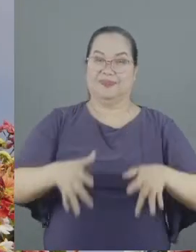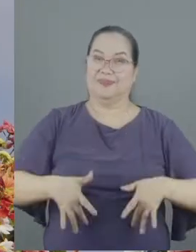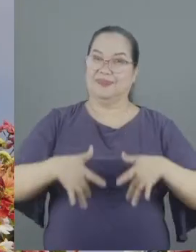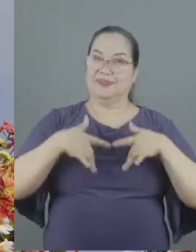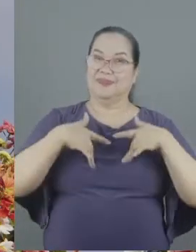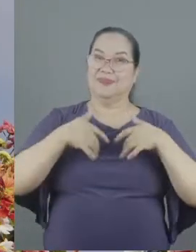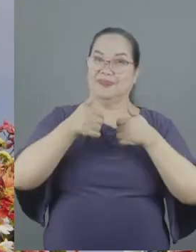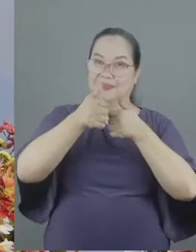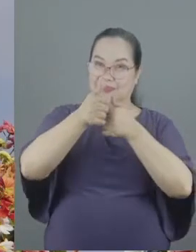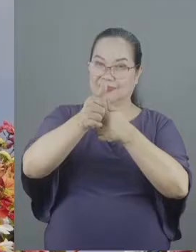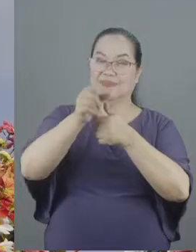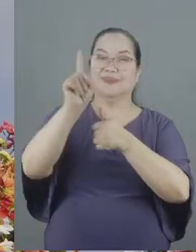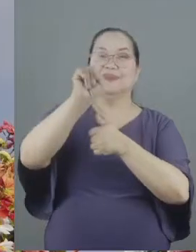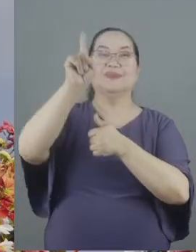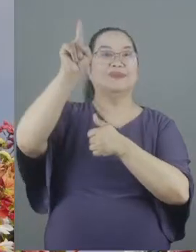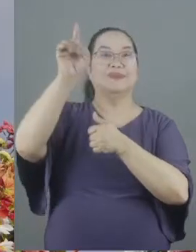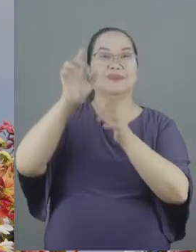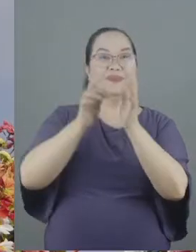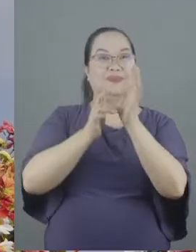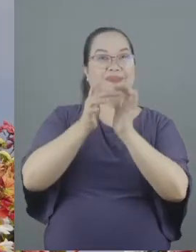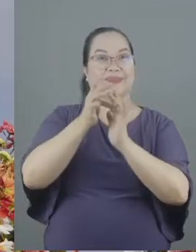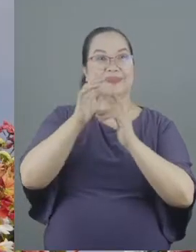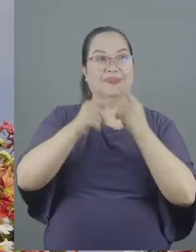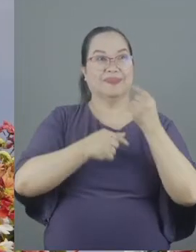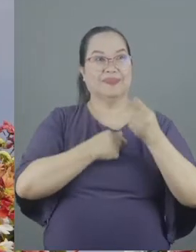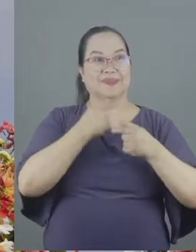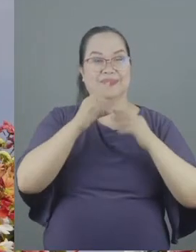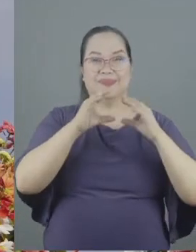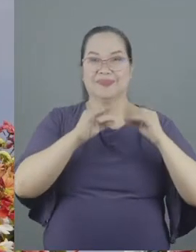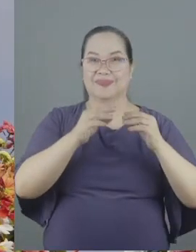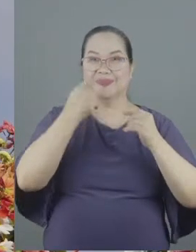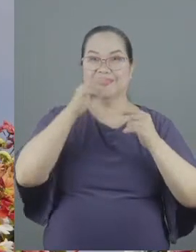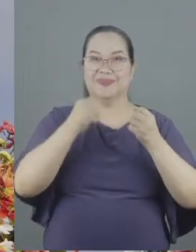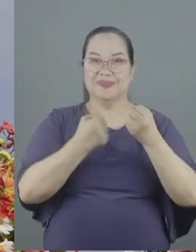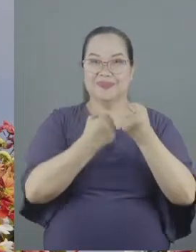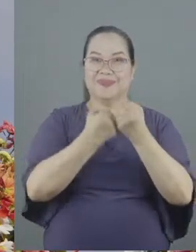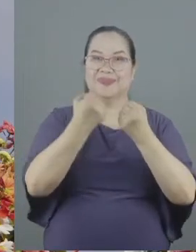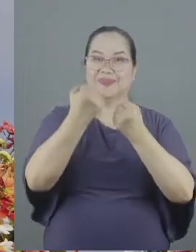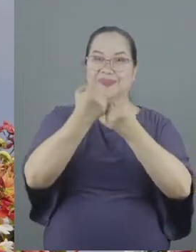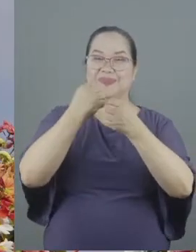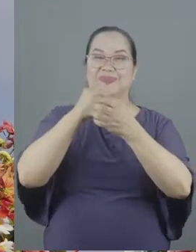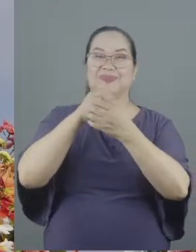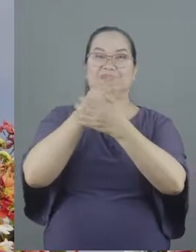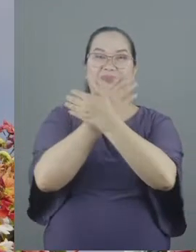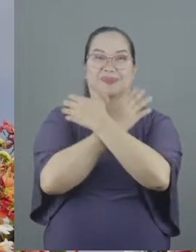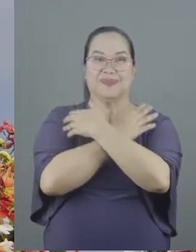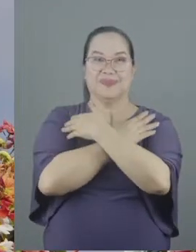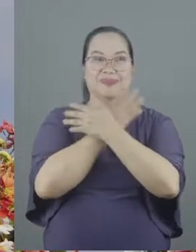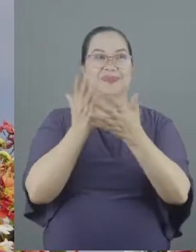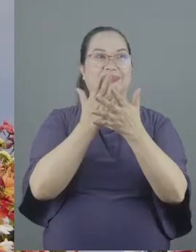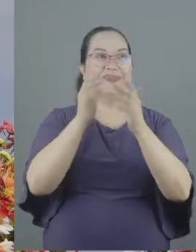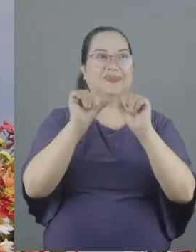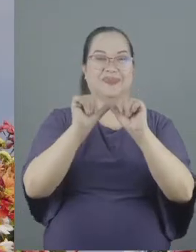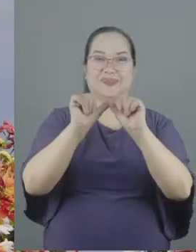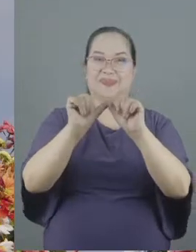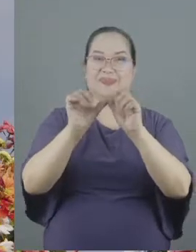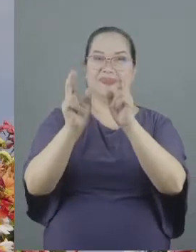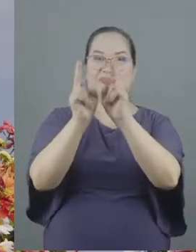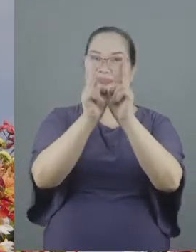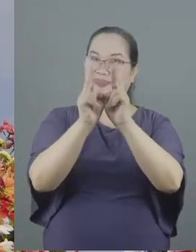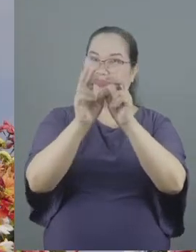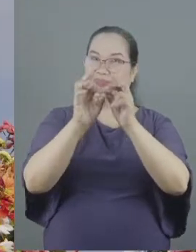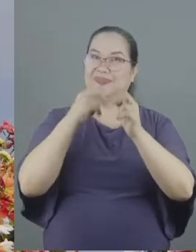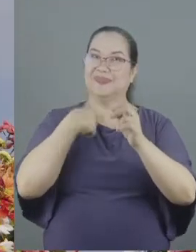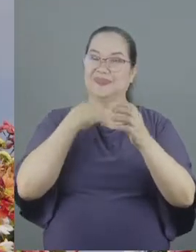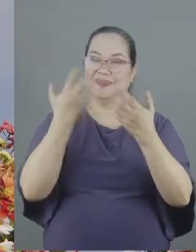with all humility and gentleness with patience bearing with one another in love eager to maintain the unity of the spirit and the